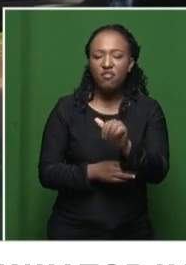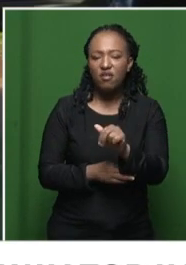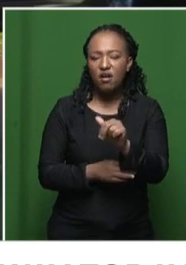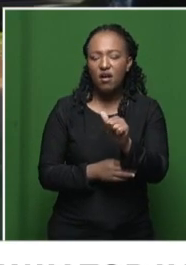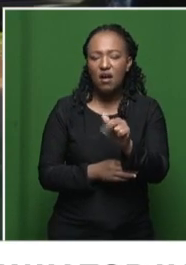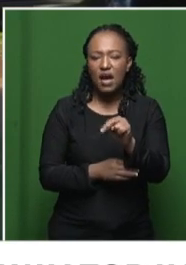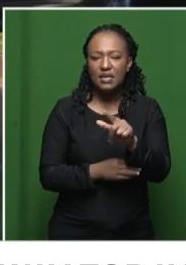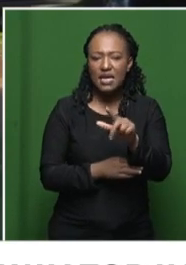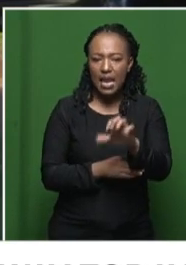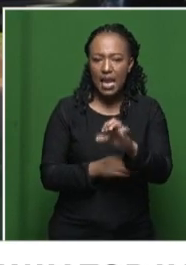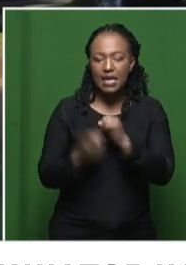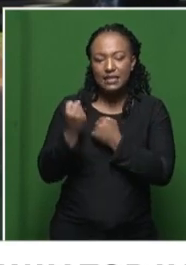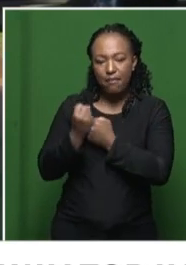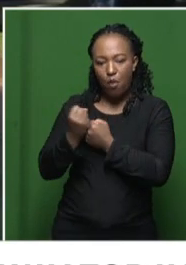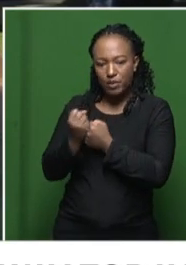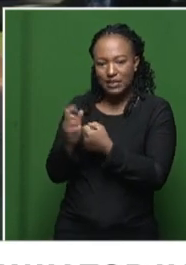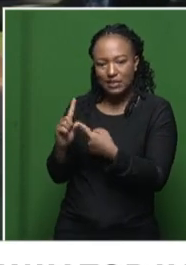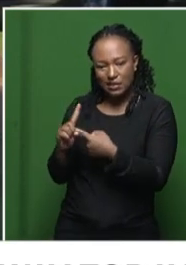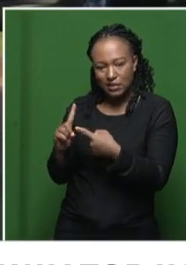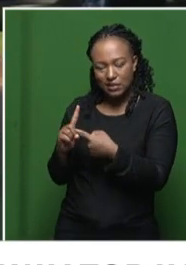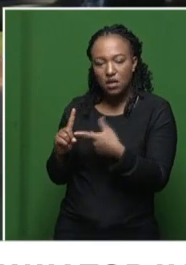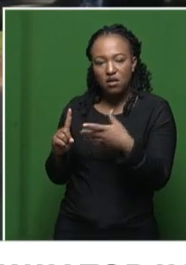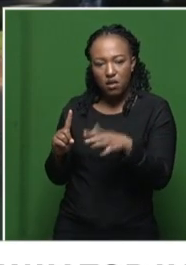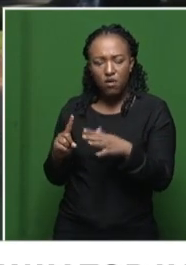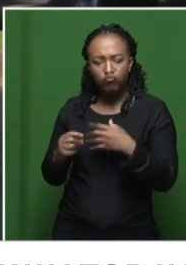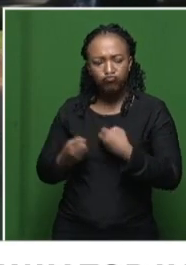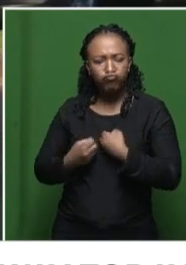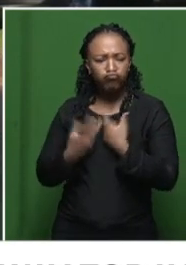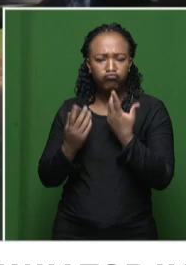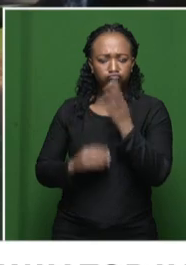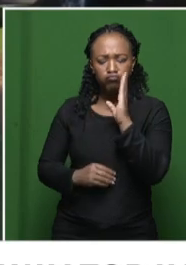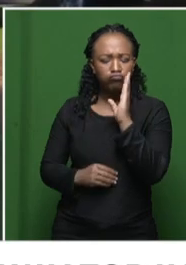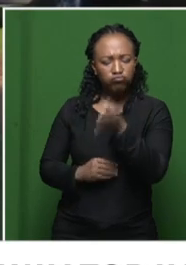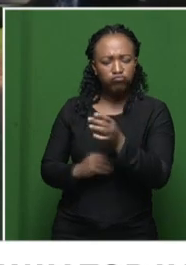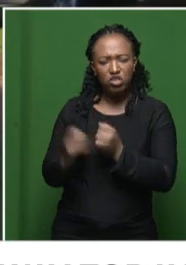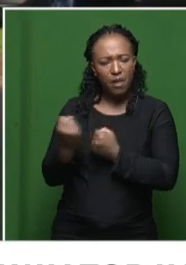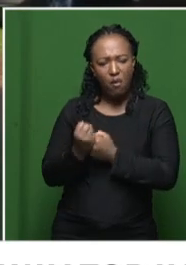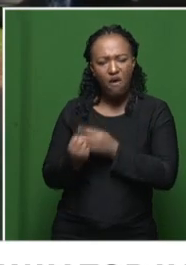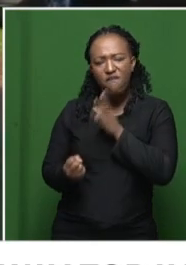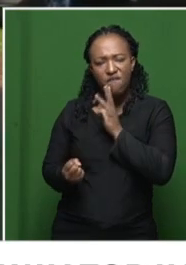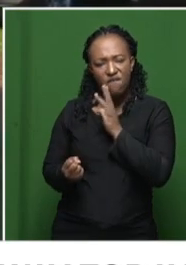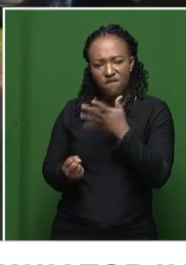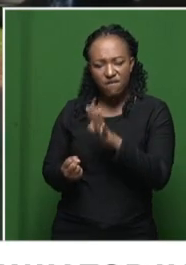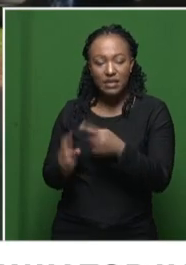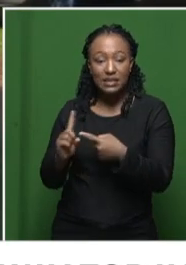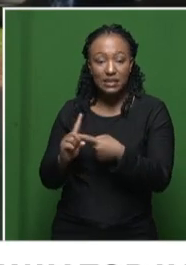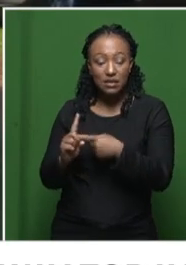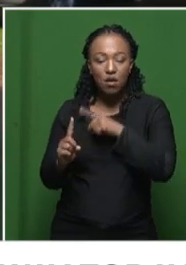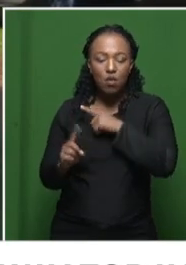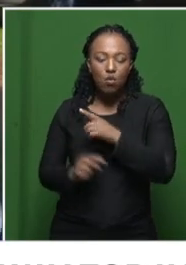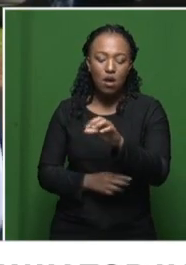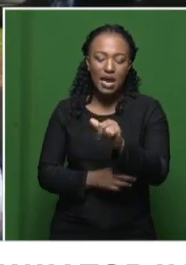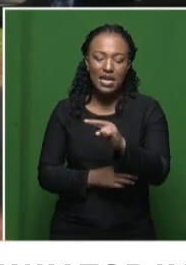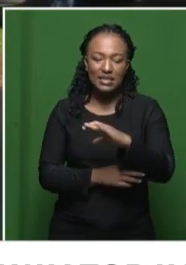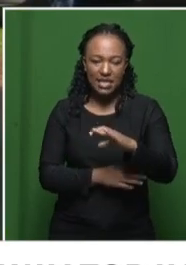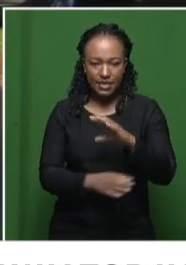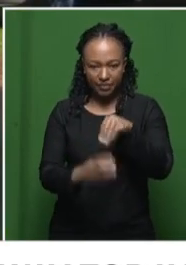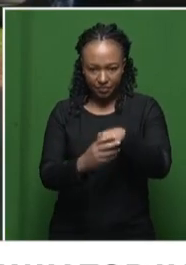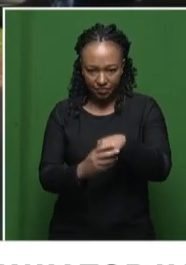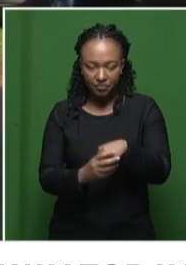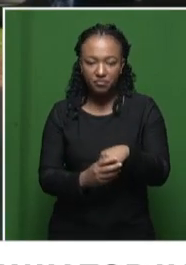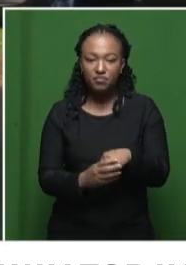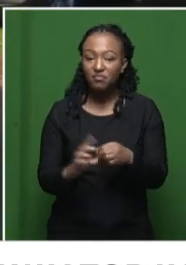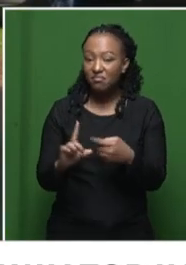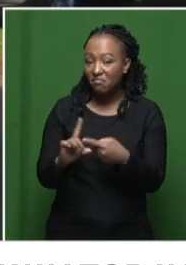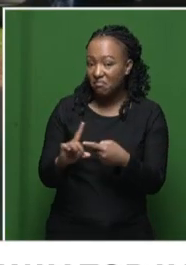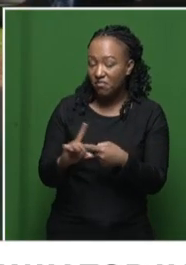camp of Baba Loma Tighezela who is an outspoken supporter of the radical economic transformation faction within the ANC. You've got Baba Loma